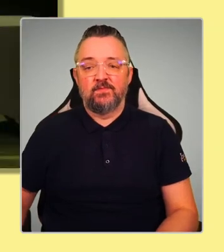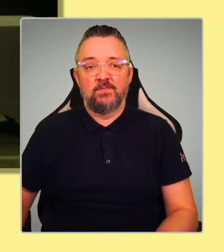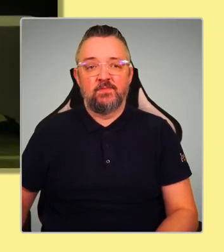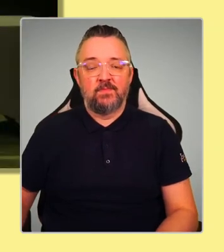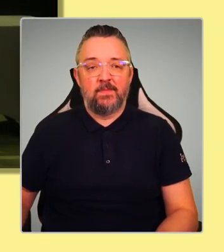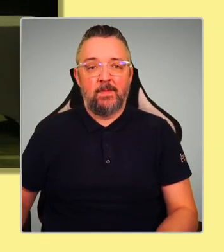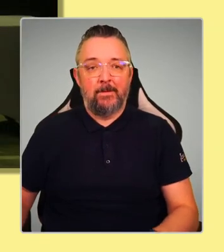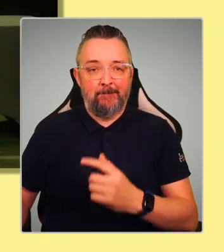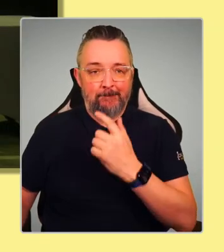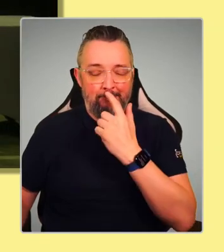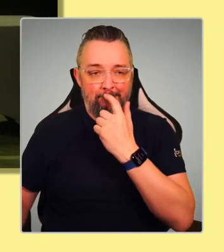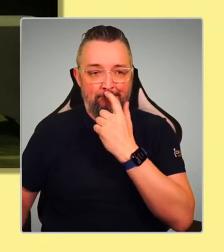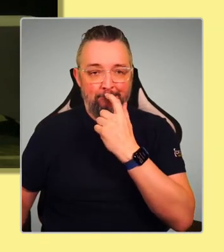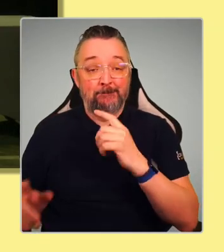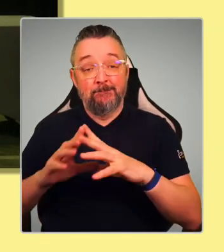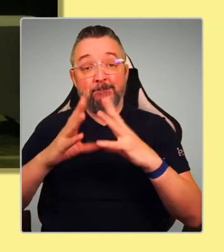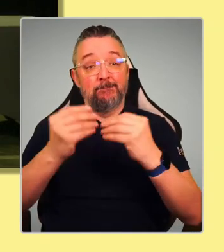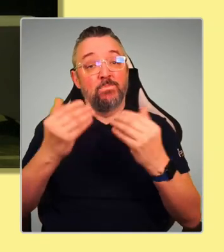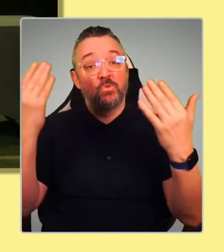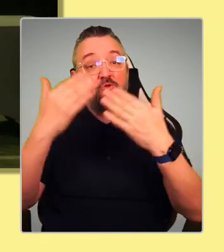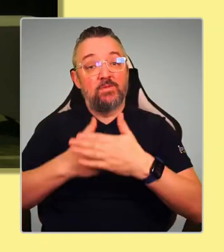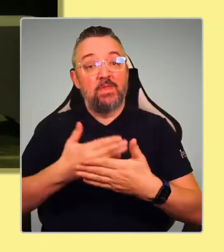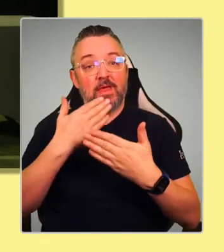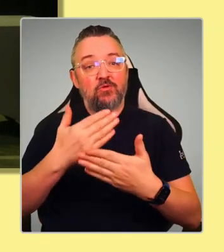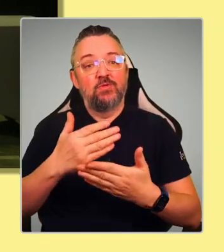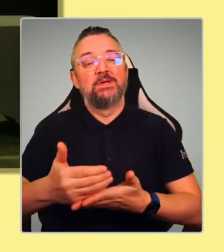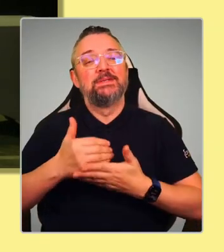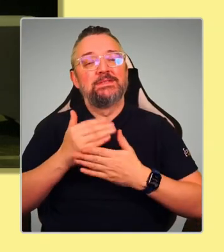That's us for tonight. Safe home. Thank you.